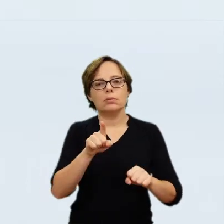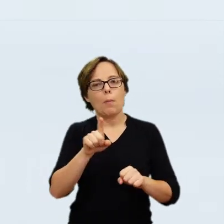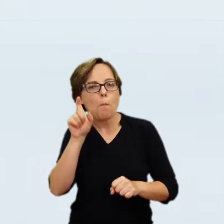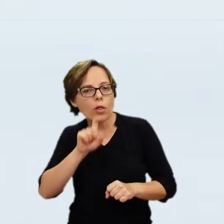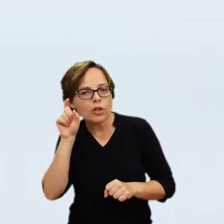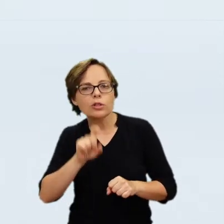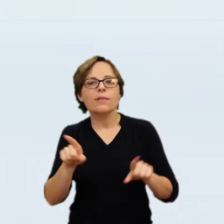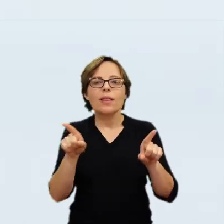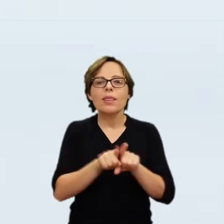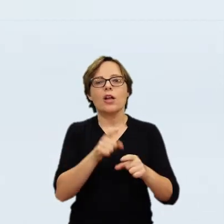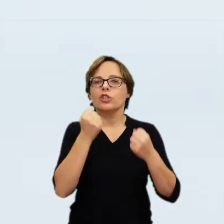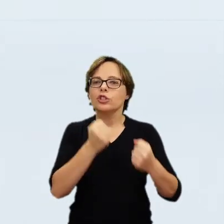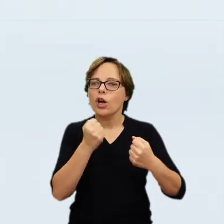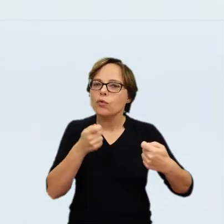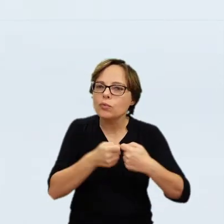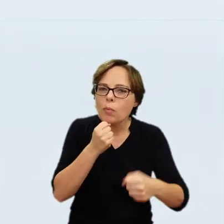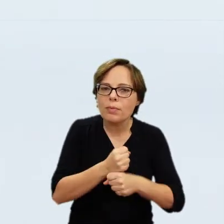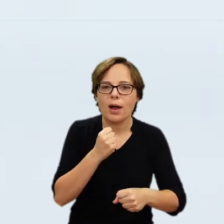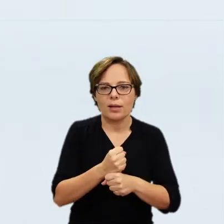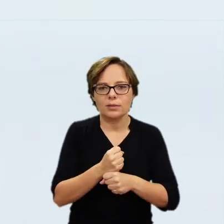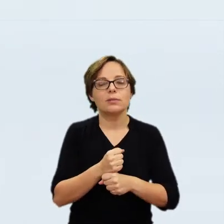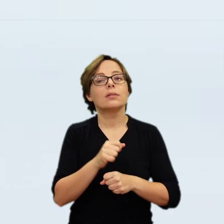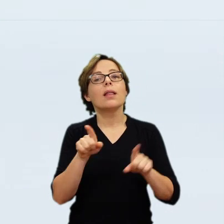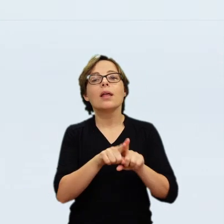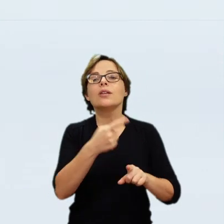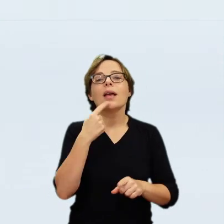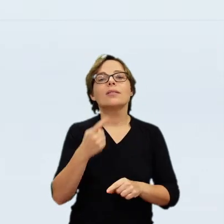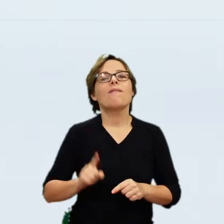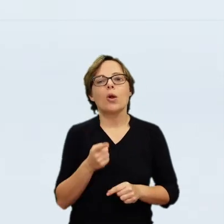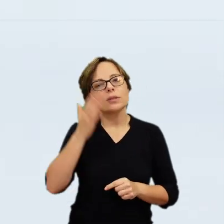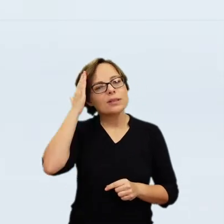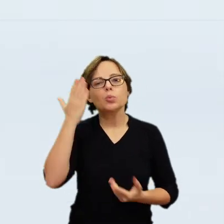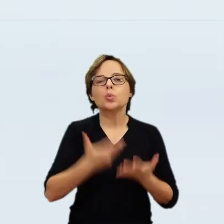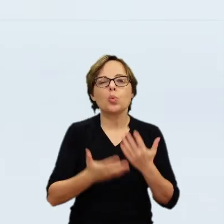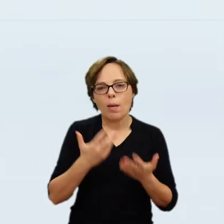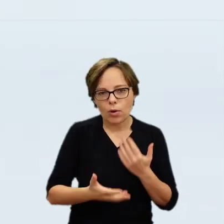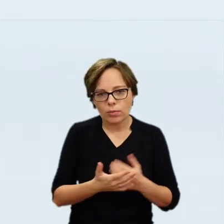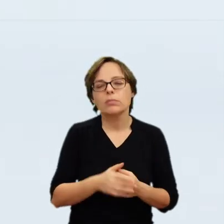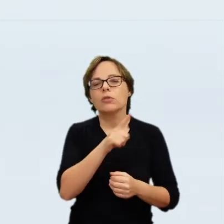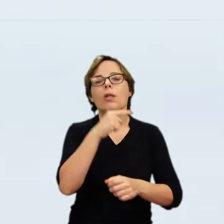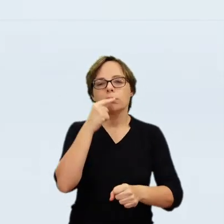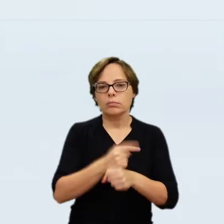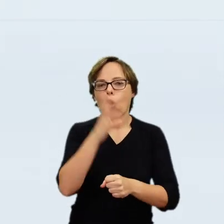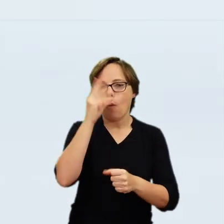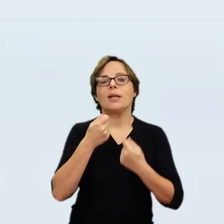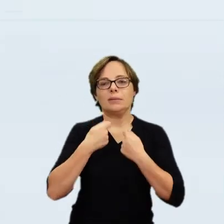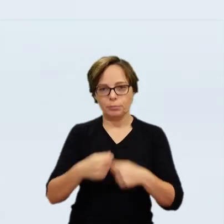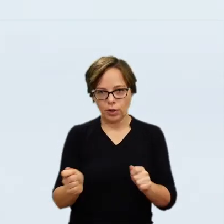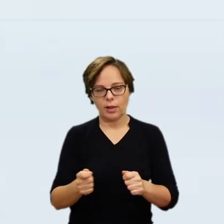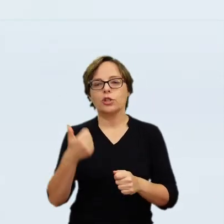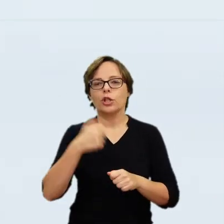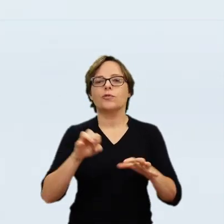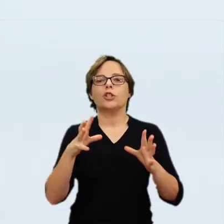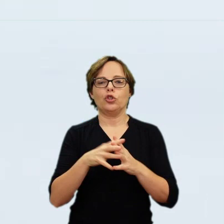among the great works that they acquired, the most important, apart from the Rembrandt, was Antonio Canova's Perseus with the head of